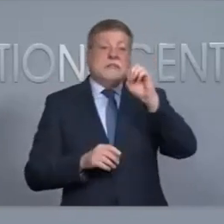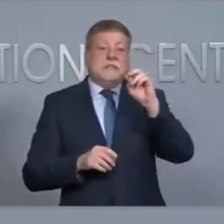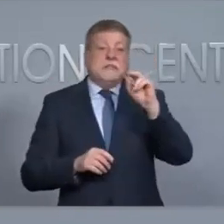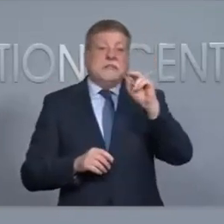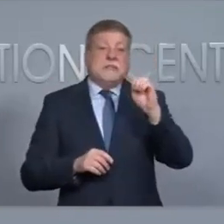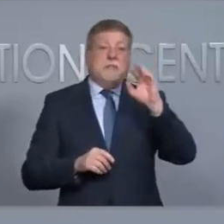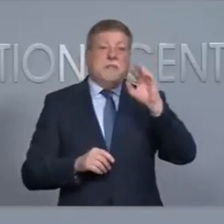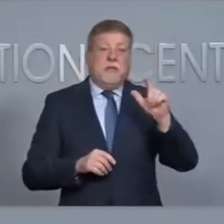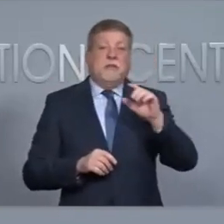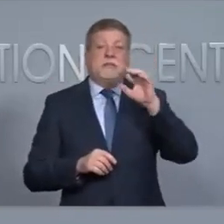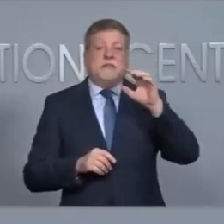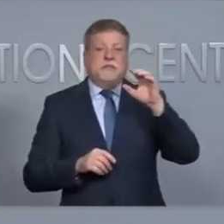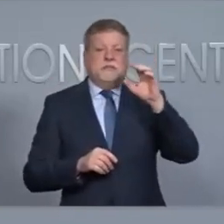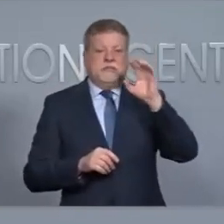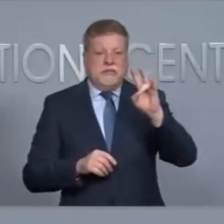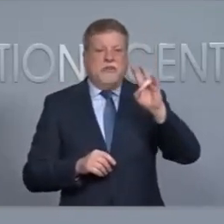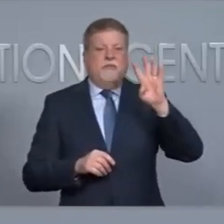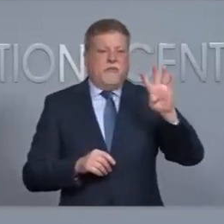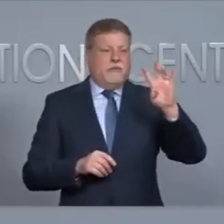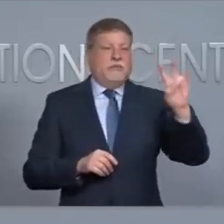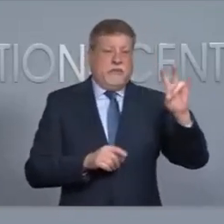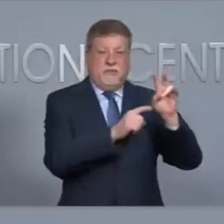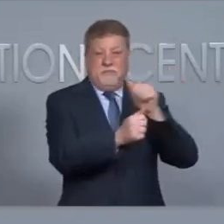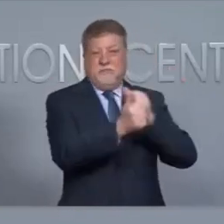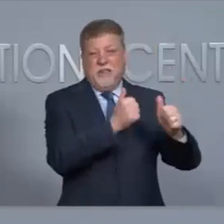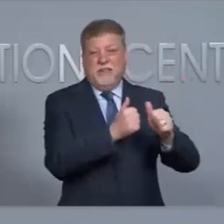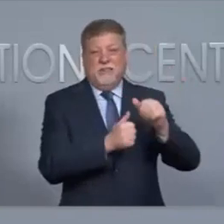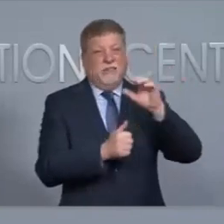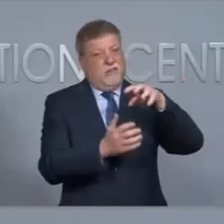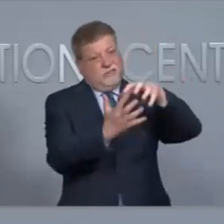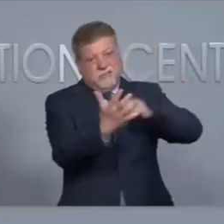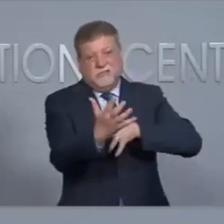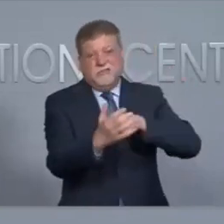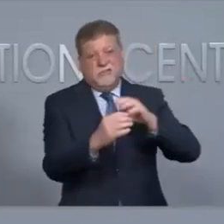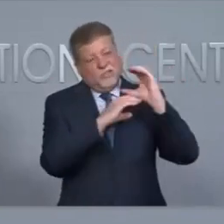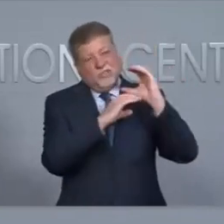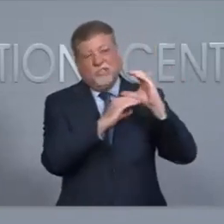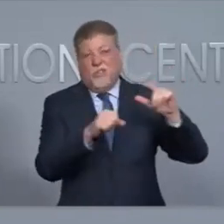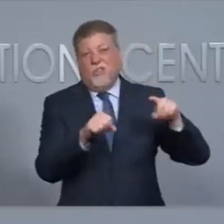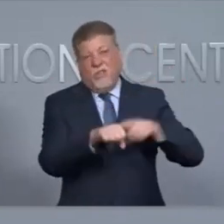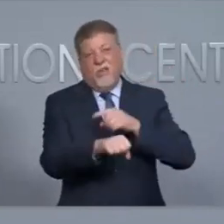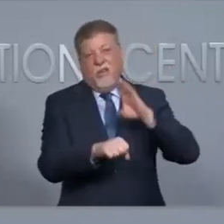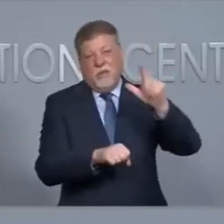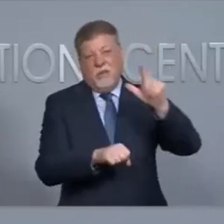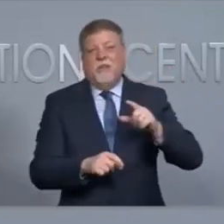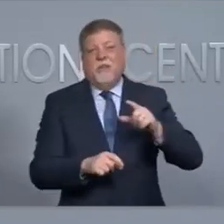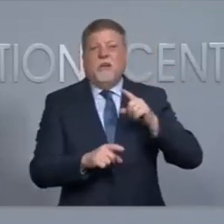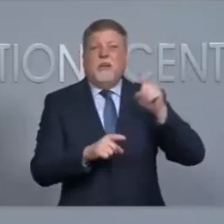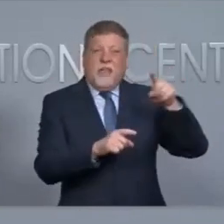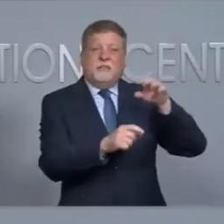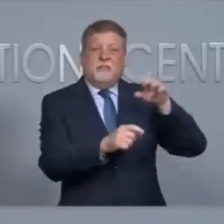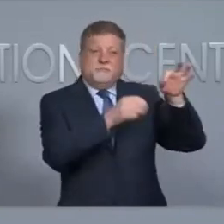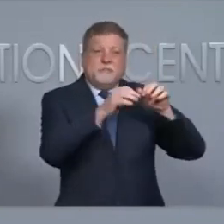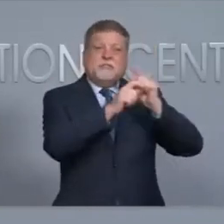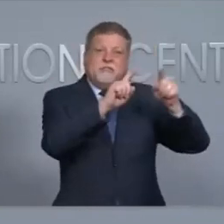with the passage of that bill, which was about 65 pages long and had many changes to North Carolina's elections